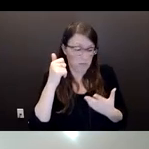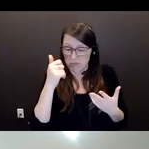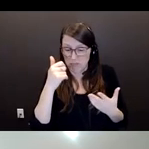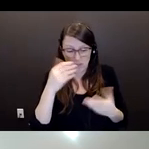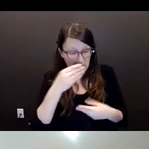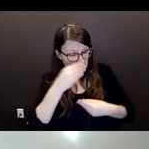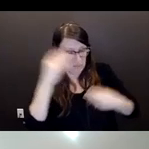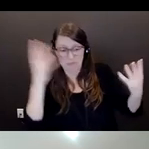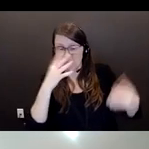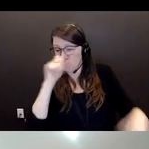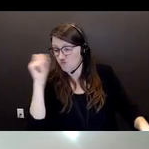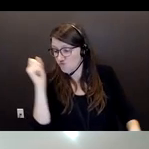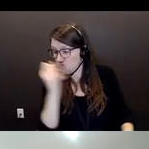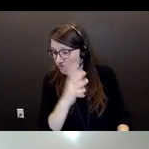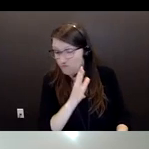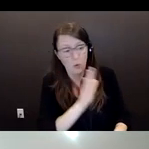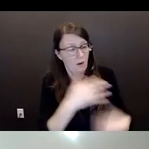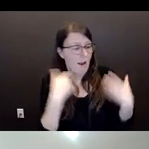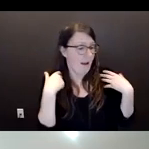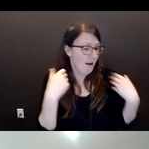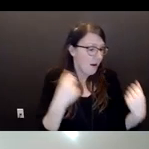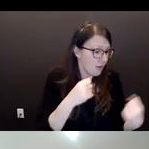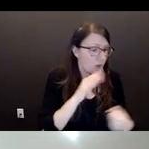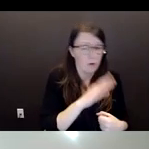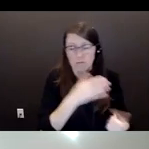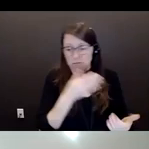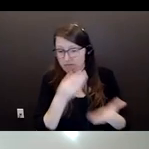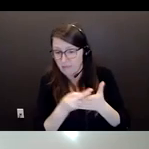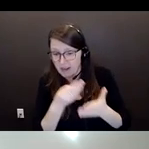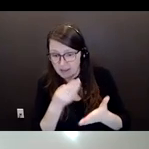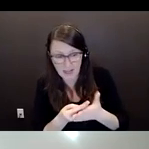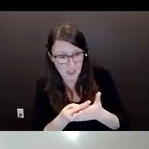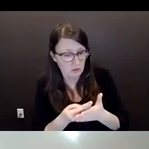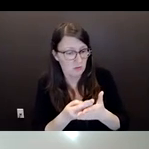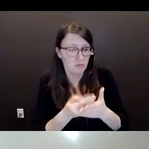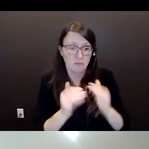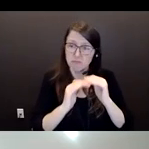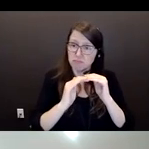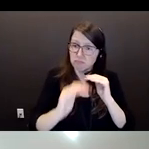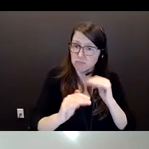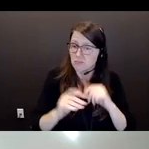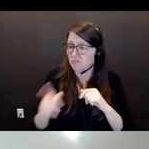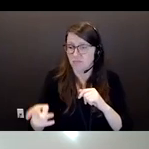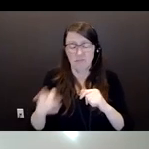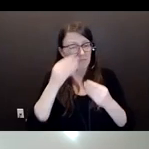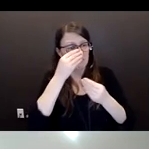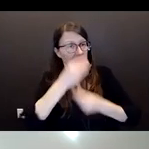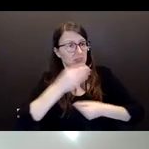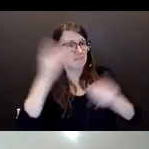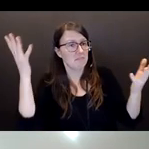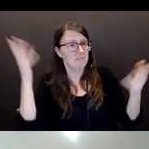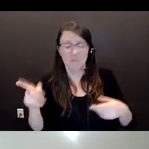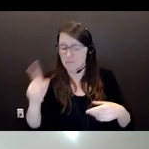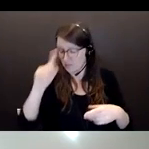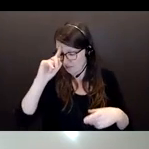well-being or your health or anything or your financial health. They just didn't care. They cared for themselves